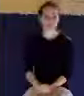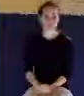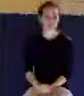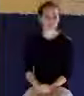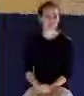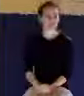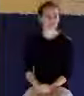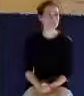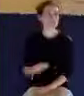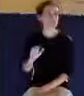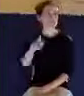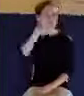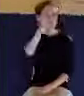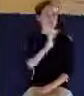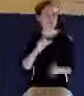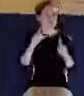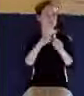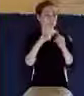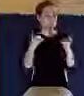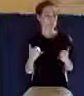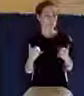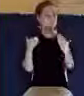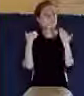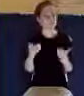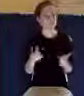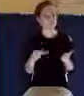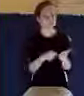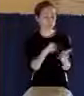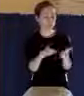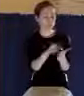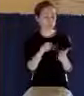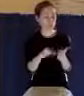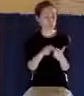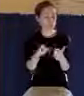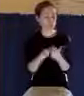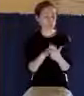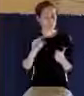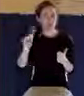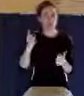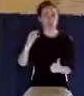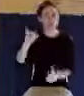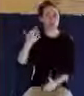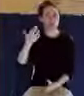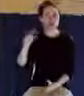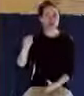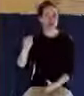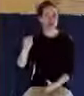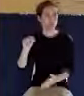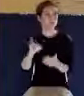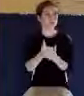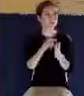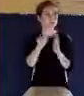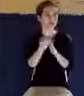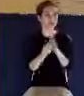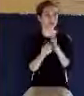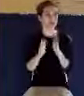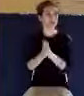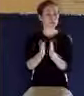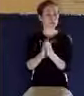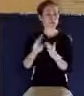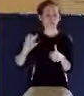Would you take God's Word today, and would you open, please, to 1 John in the New Testament, the book of 1 John,